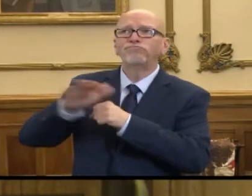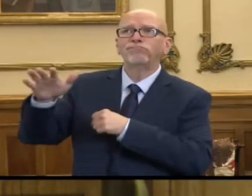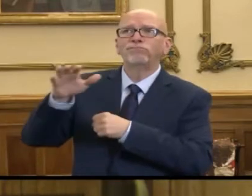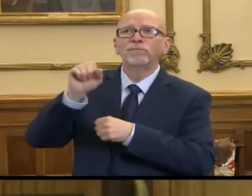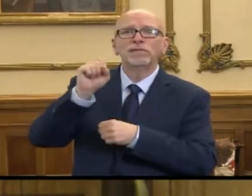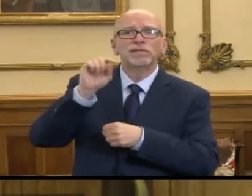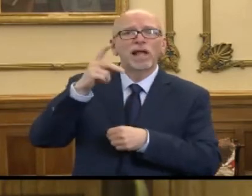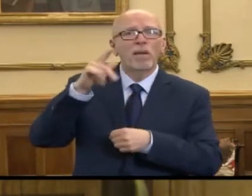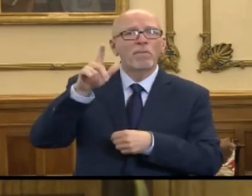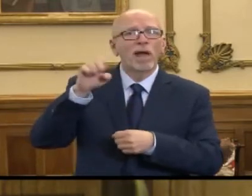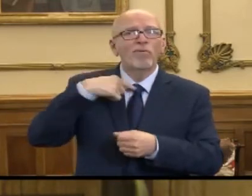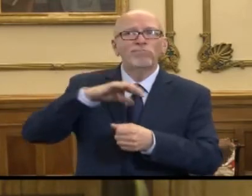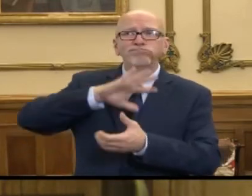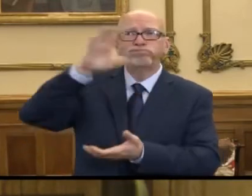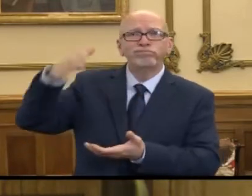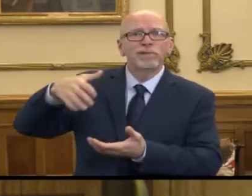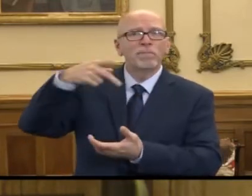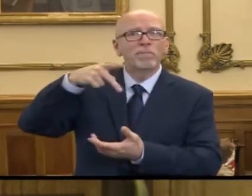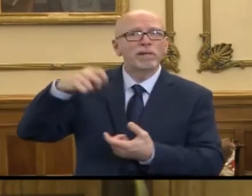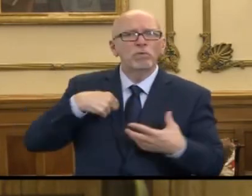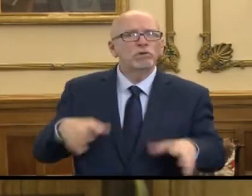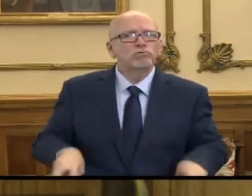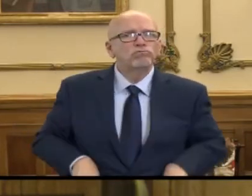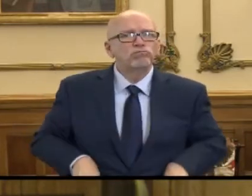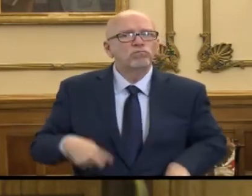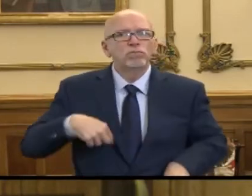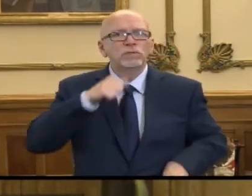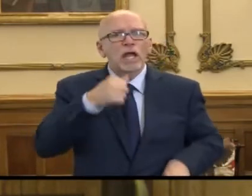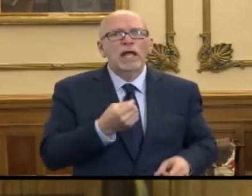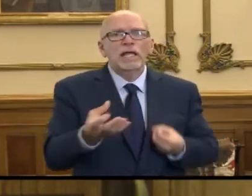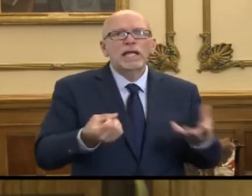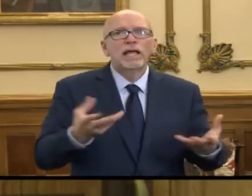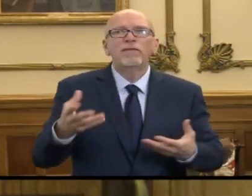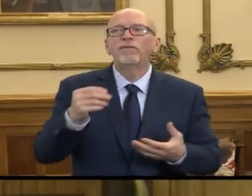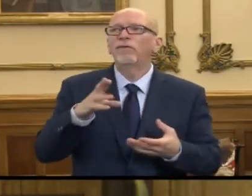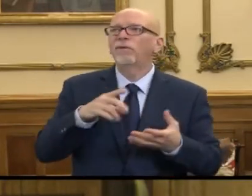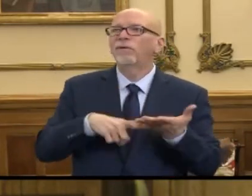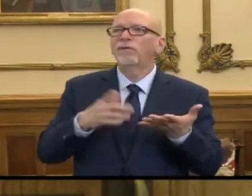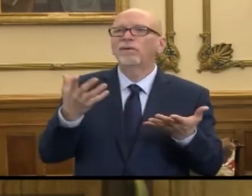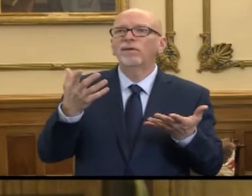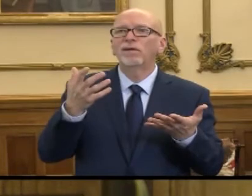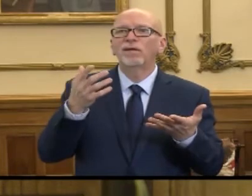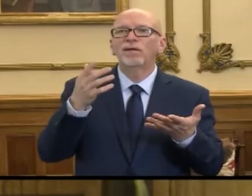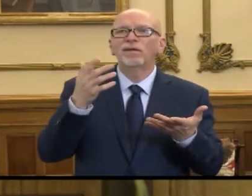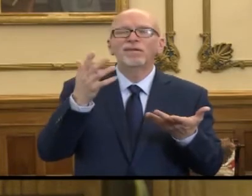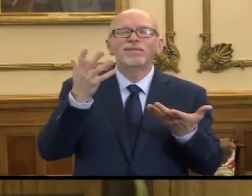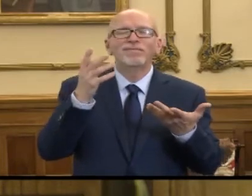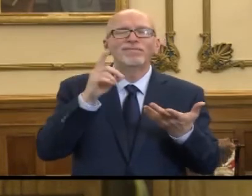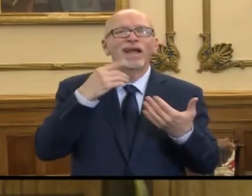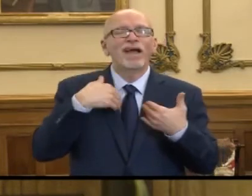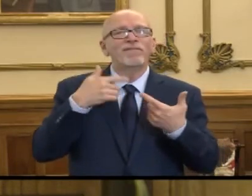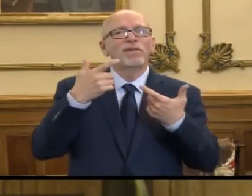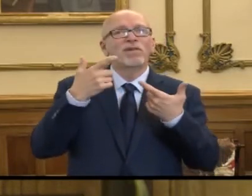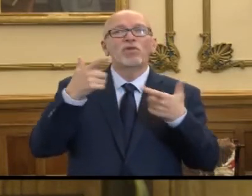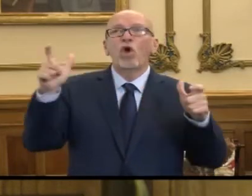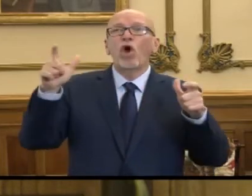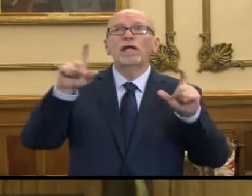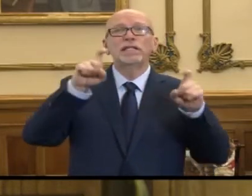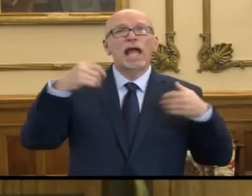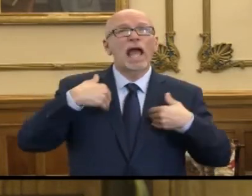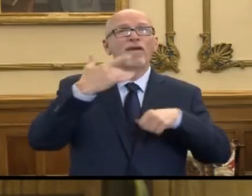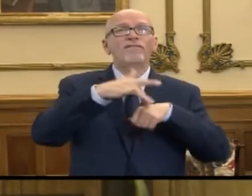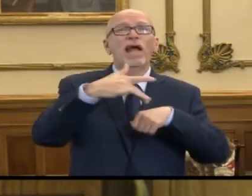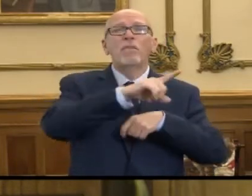here in the state of Indiana that we're holding on to and not giving or even the concept that there is a large amount of testing available